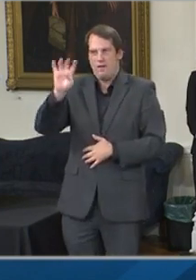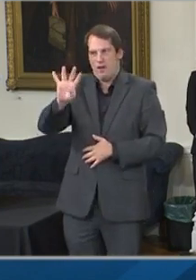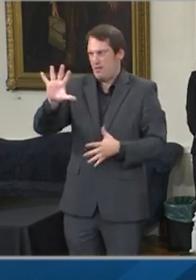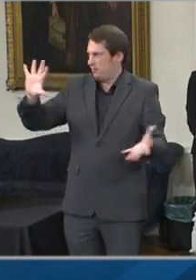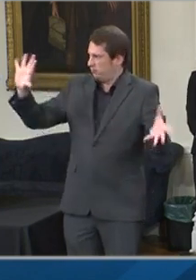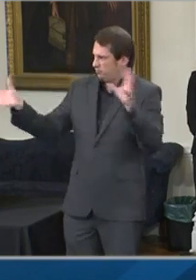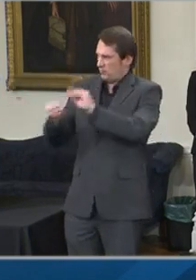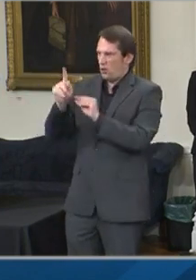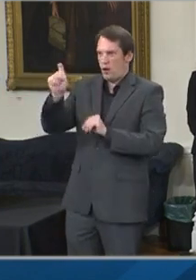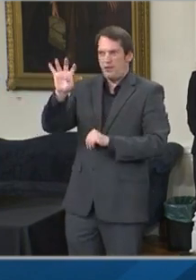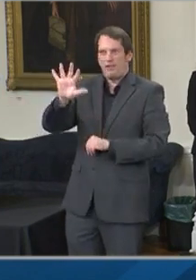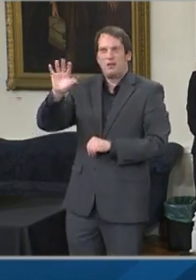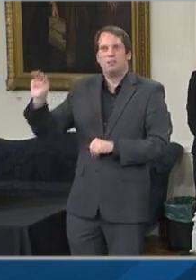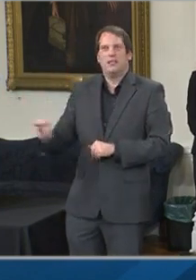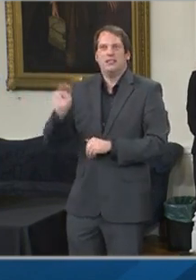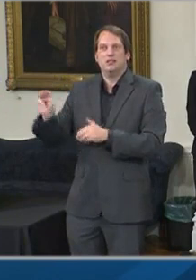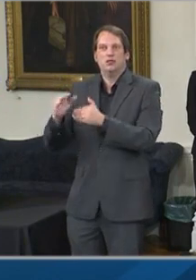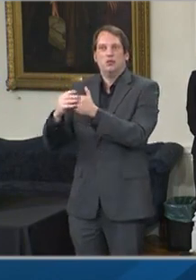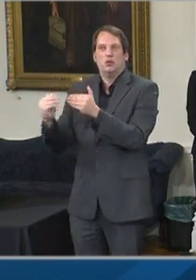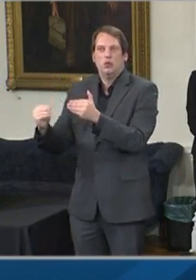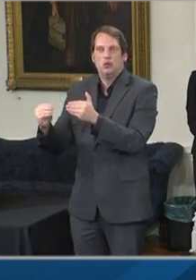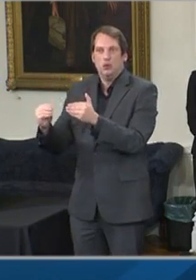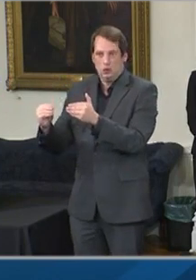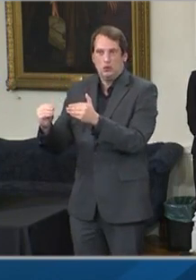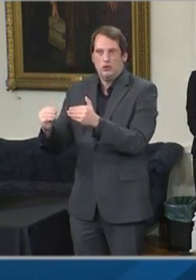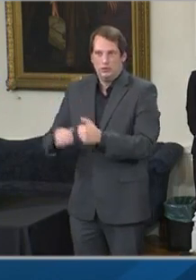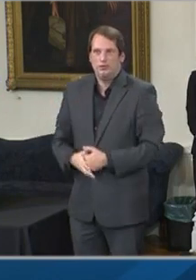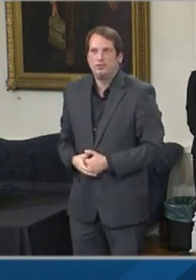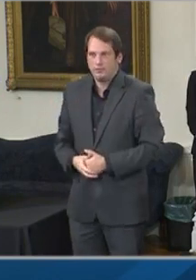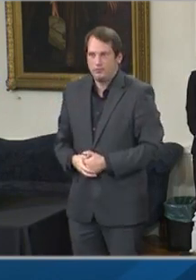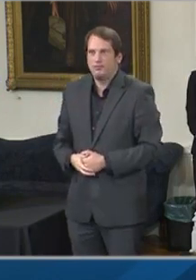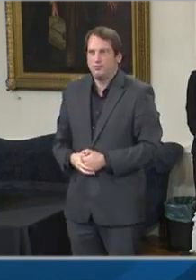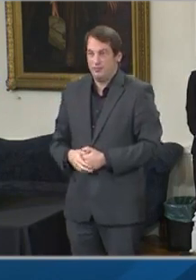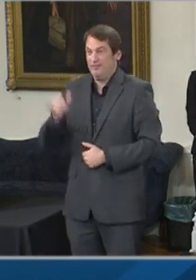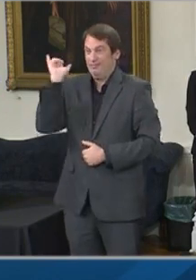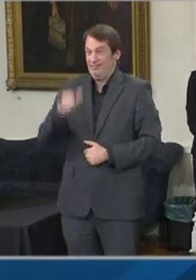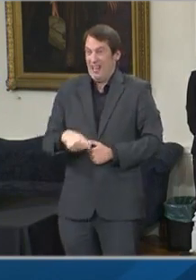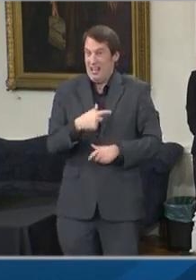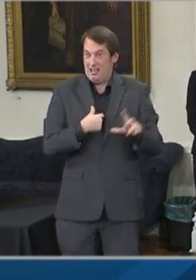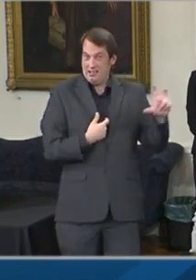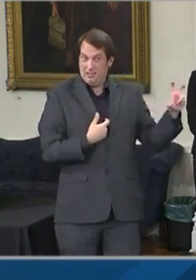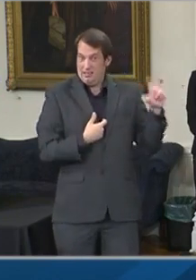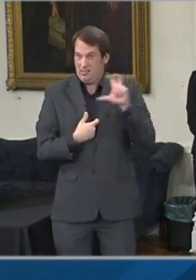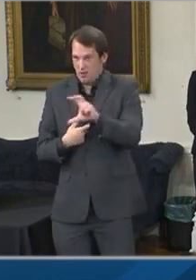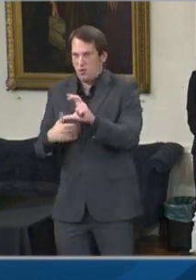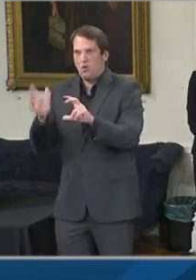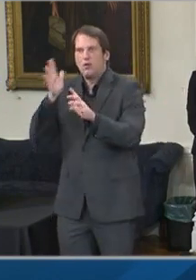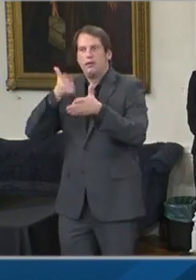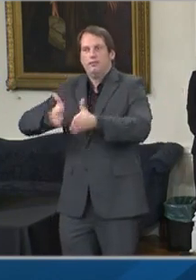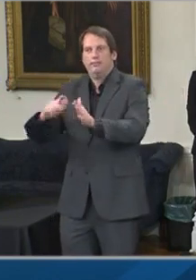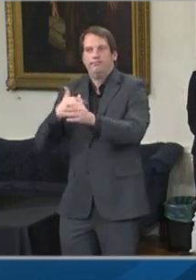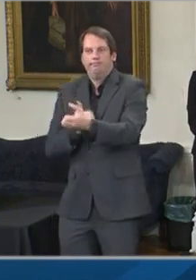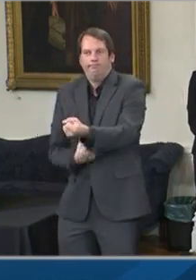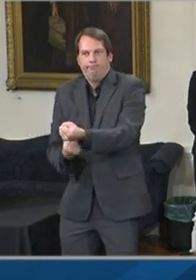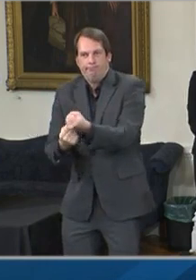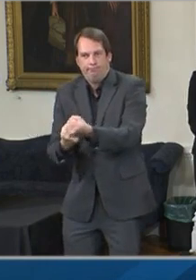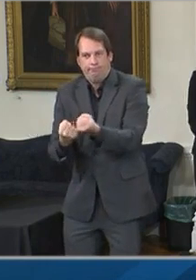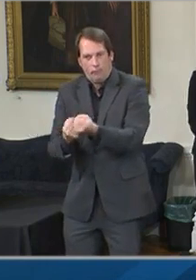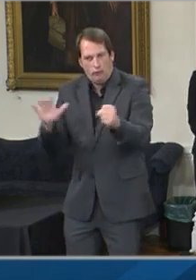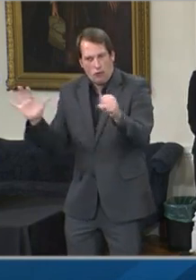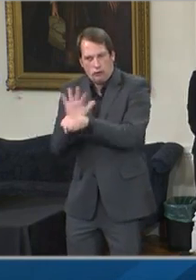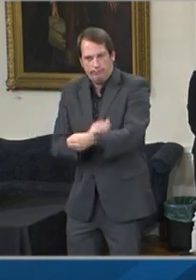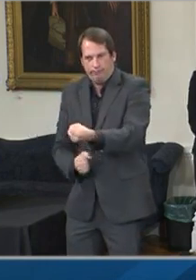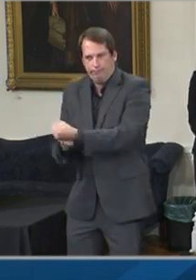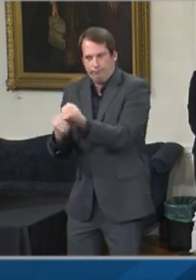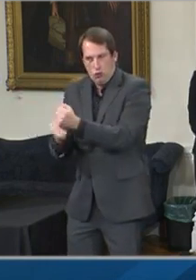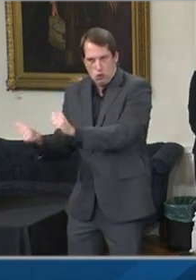It will allow us to fully fund the entire backlog of all the business grant applications